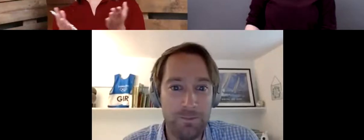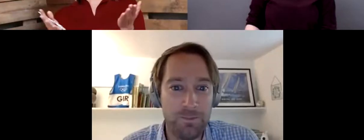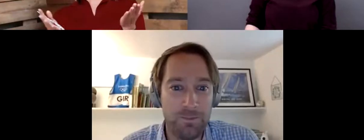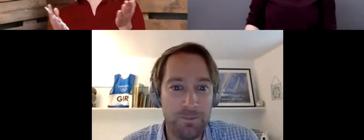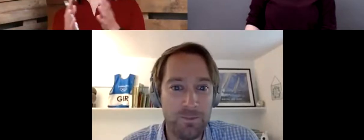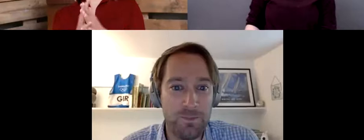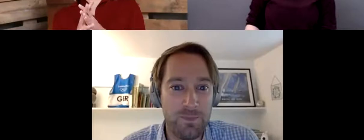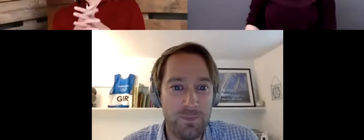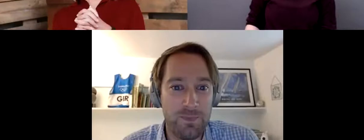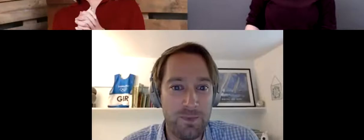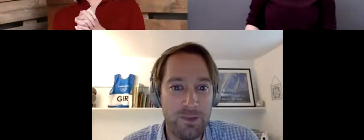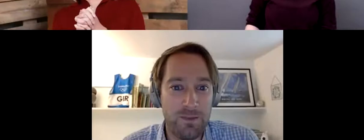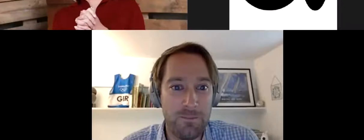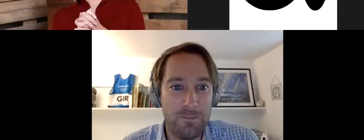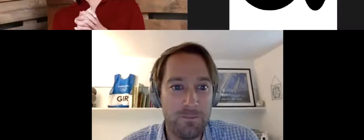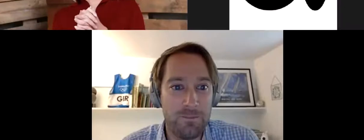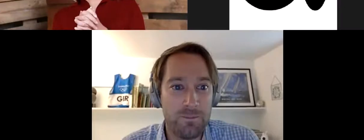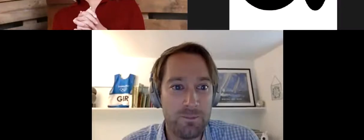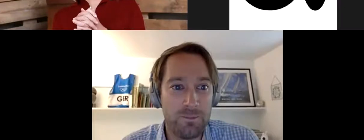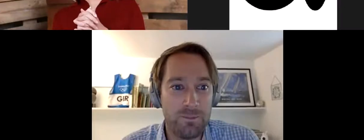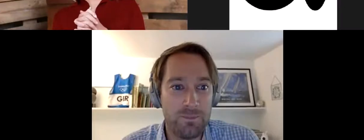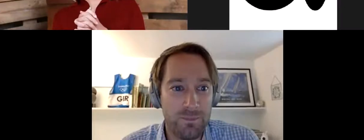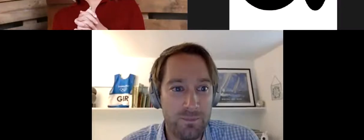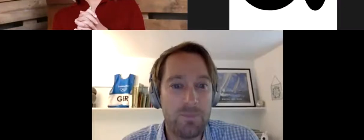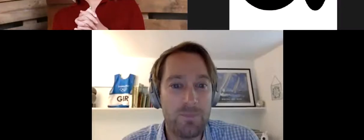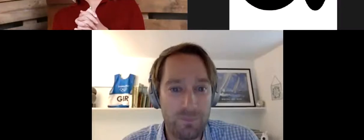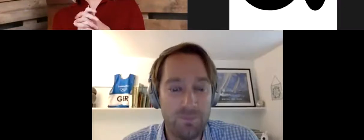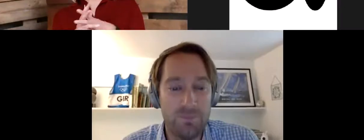We will give you the closing speech.